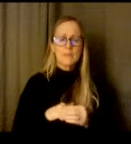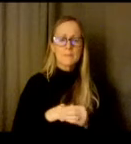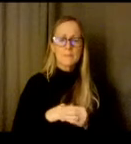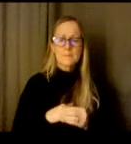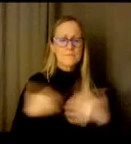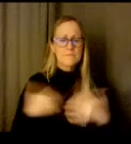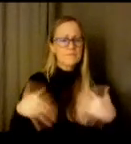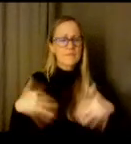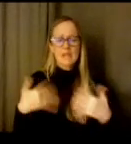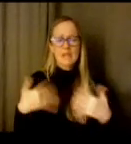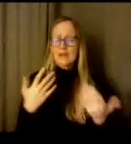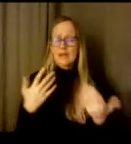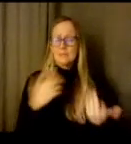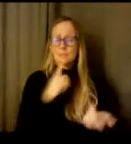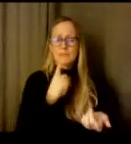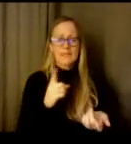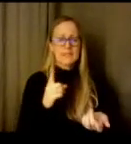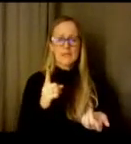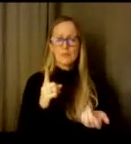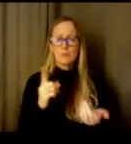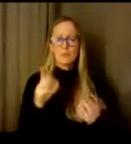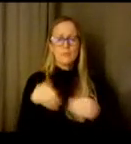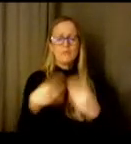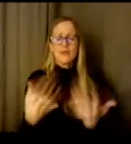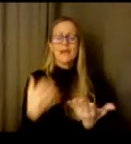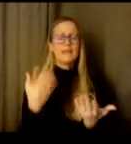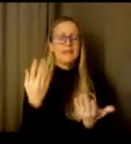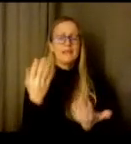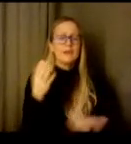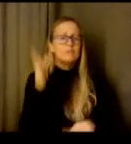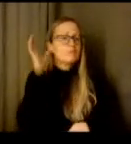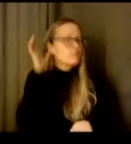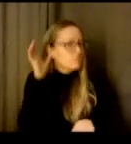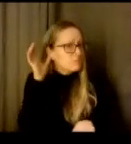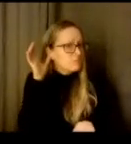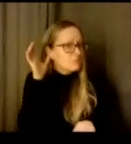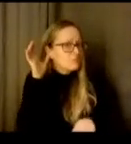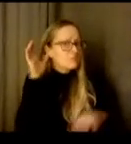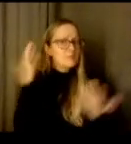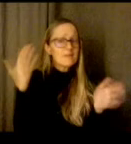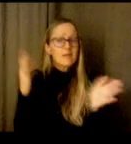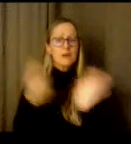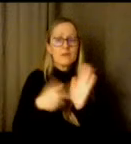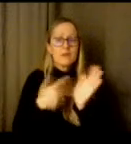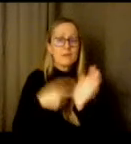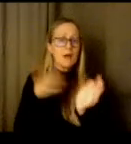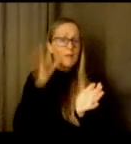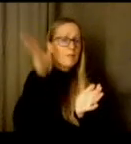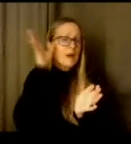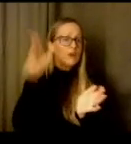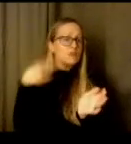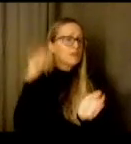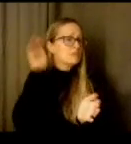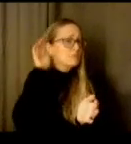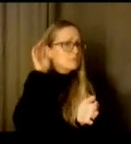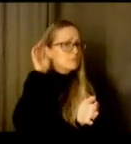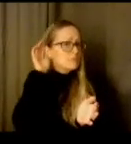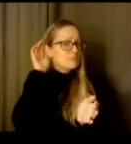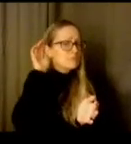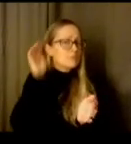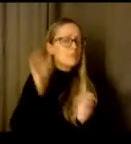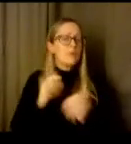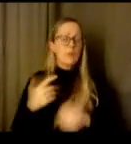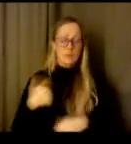um you know and the our secretary and i we came up with an idea we have postcards with our